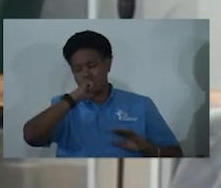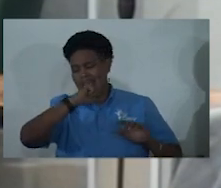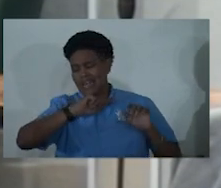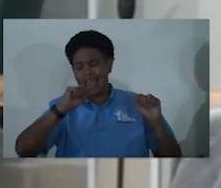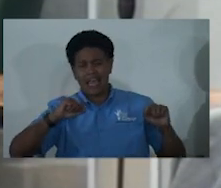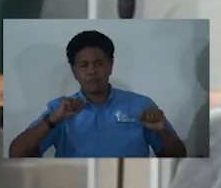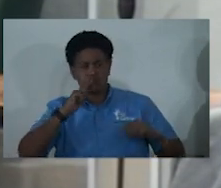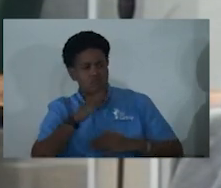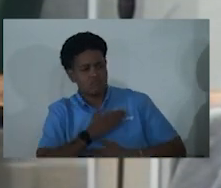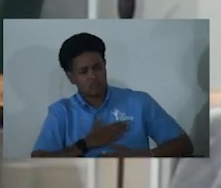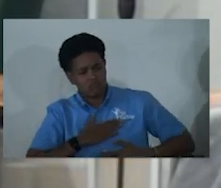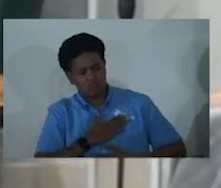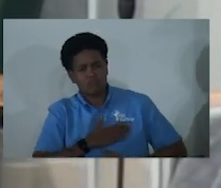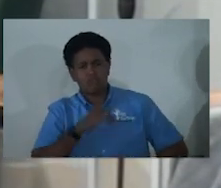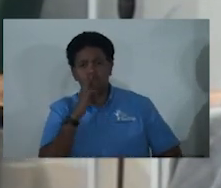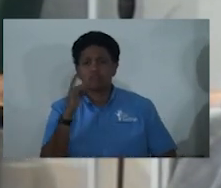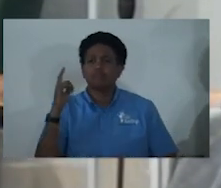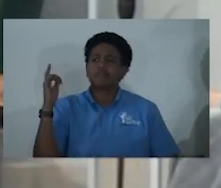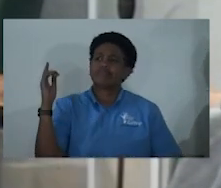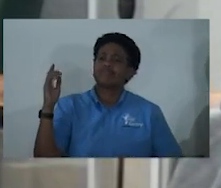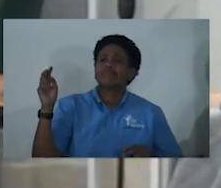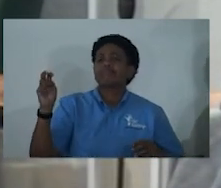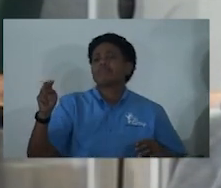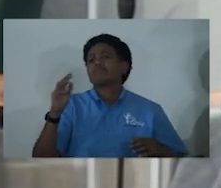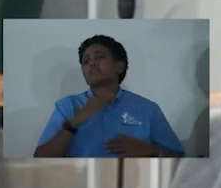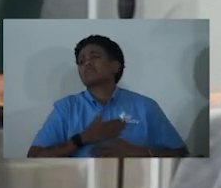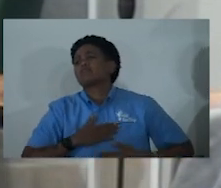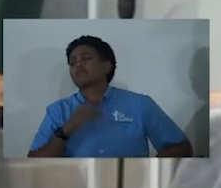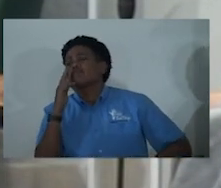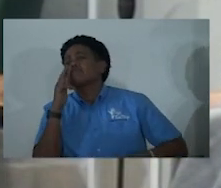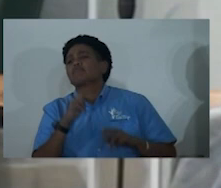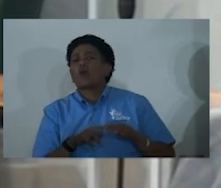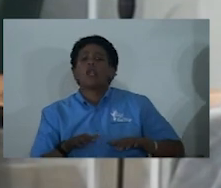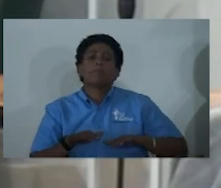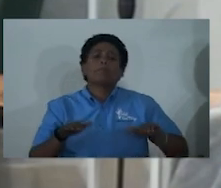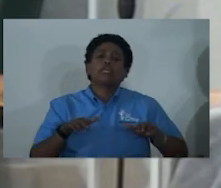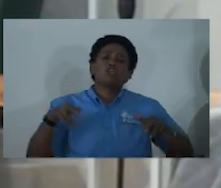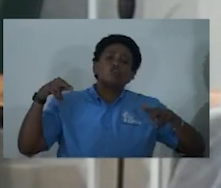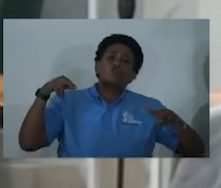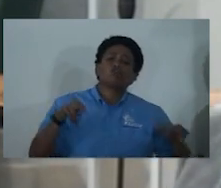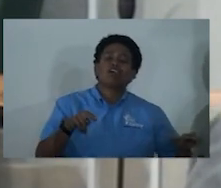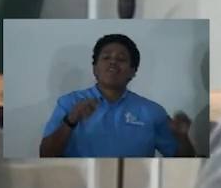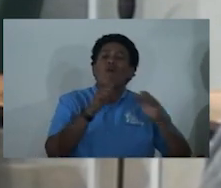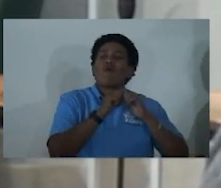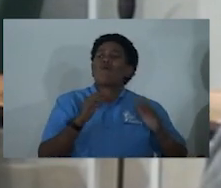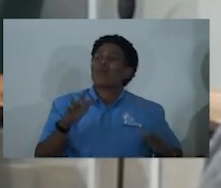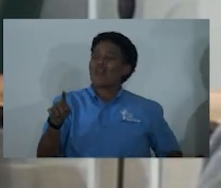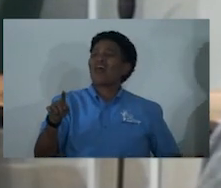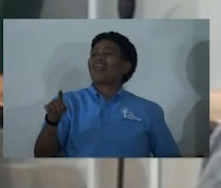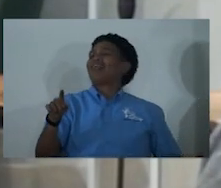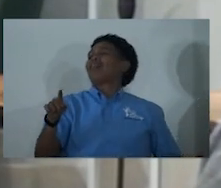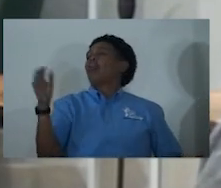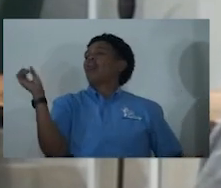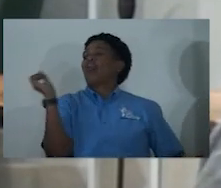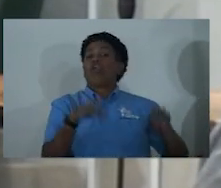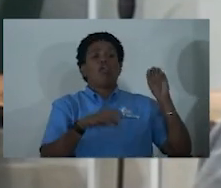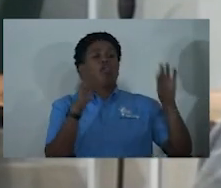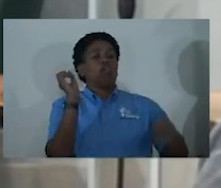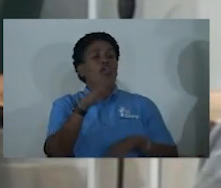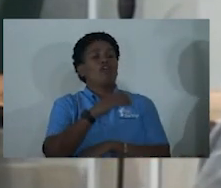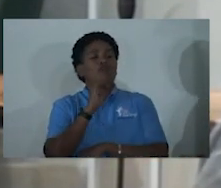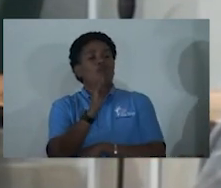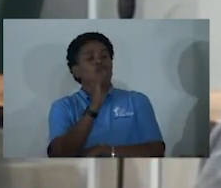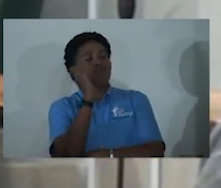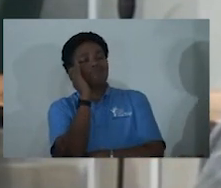and able to enjoy our recreational spaces including our beaches, our rivers, without encountering piles of single-use